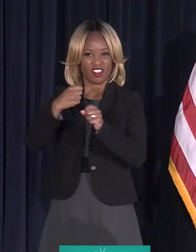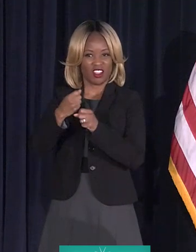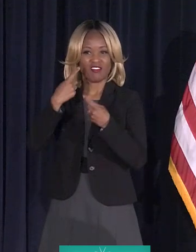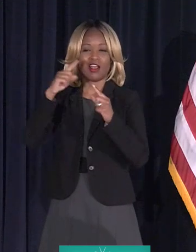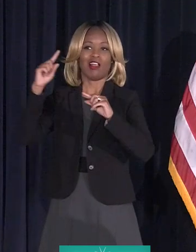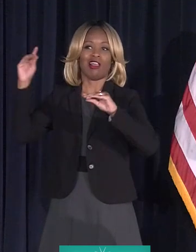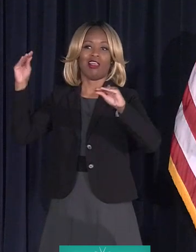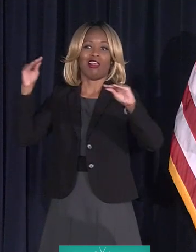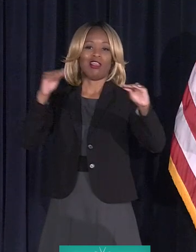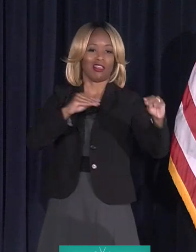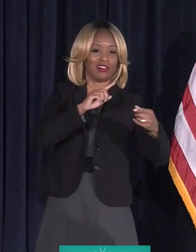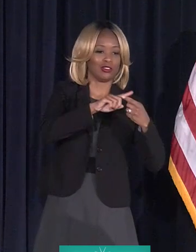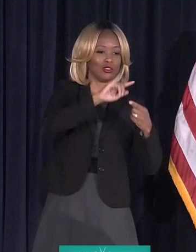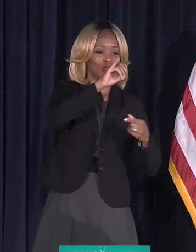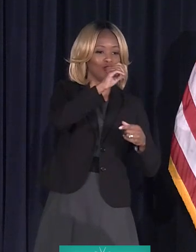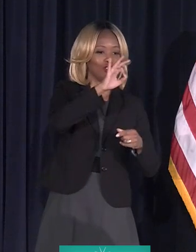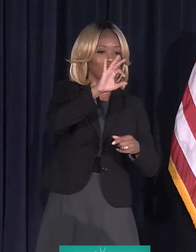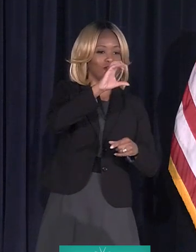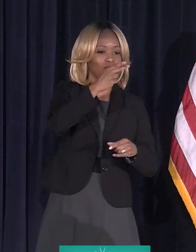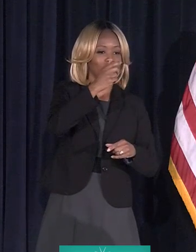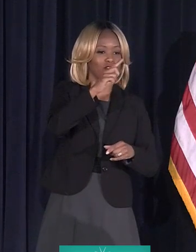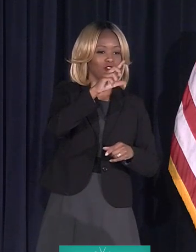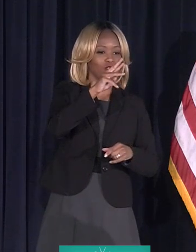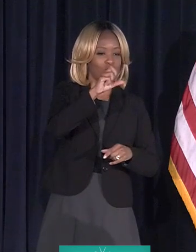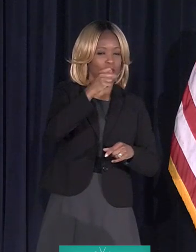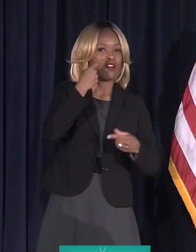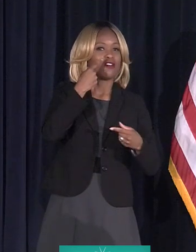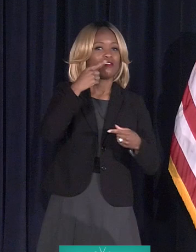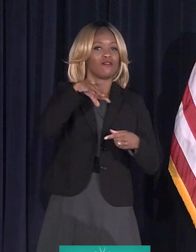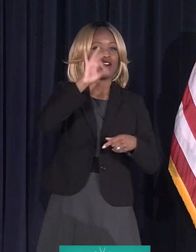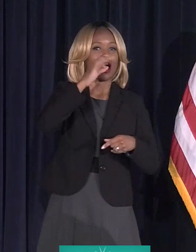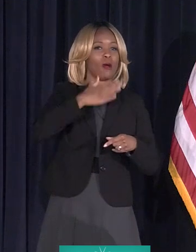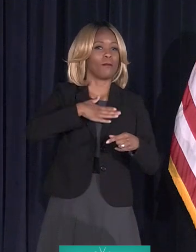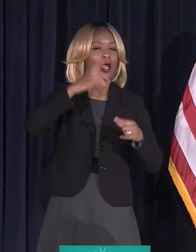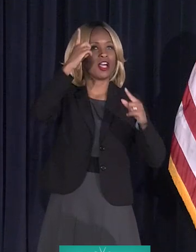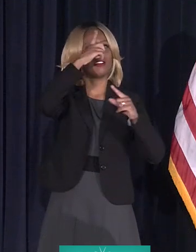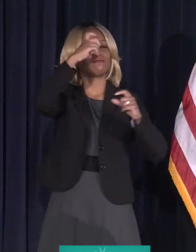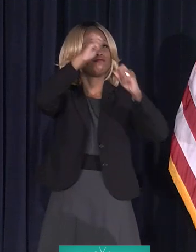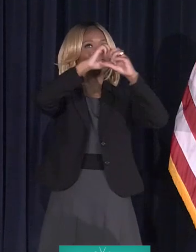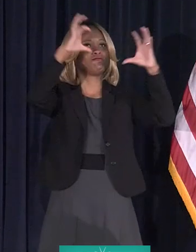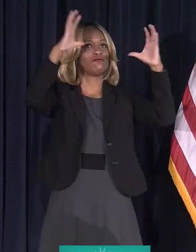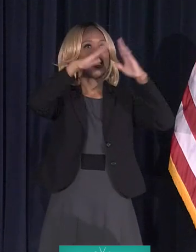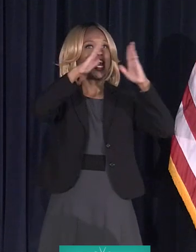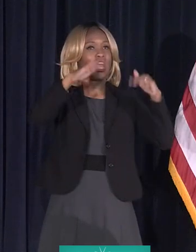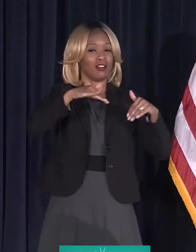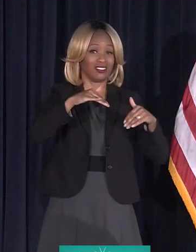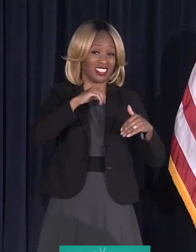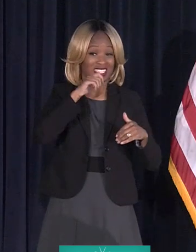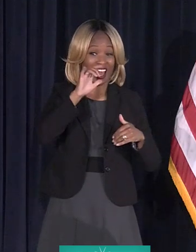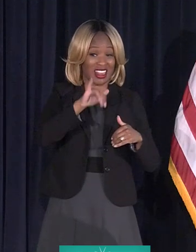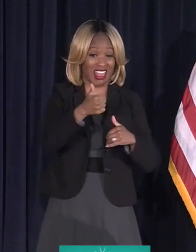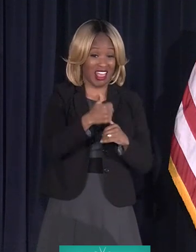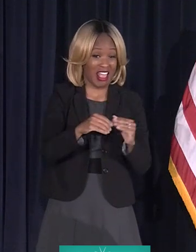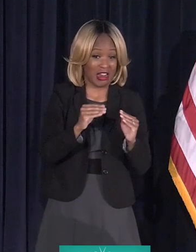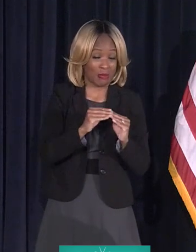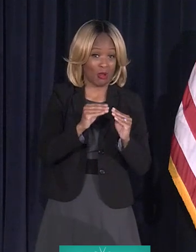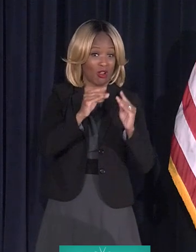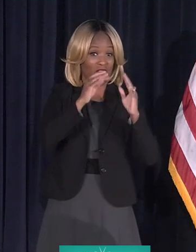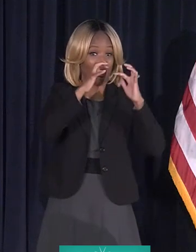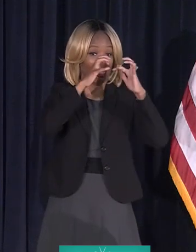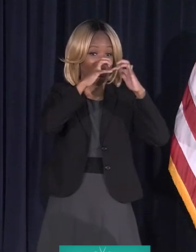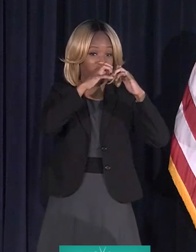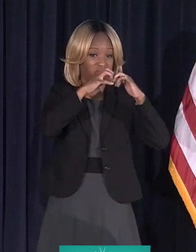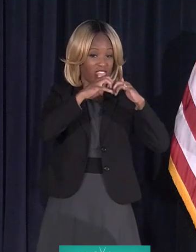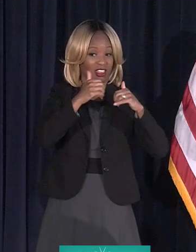Chalmers and found myself my dream house on the canal. Now, it's not such a dream house anymore. Right. Because for the last two years,